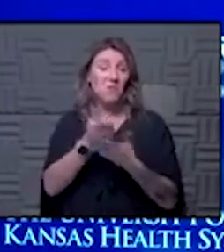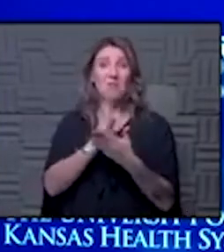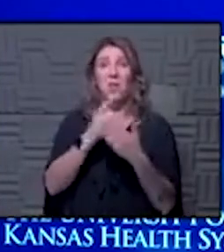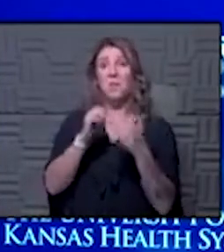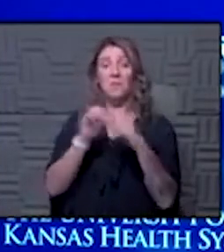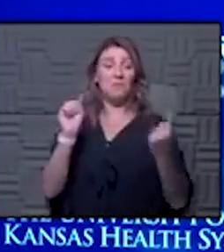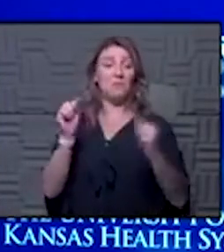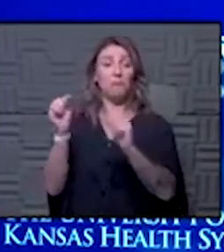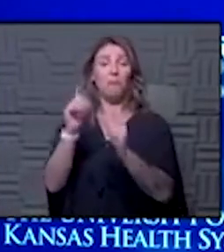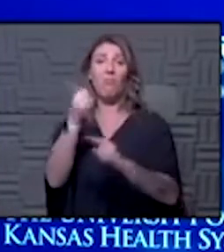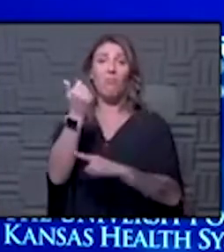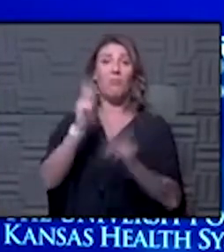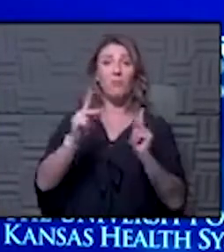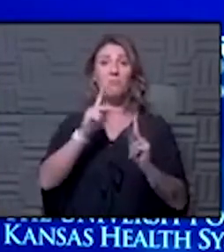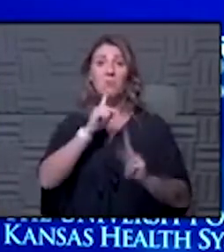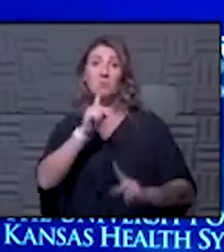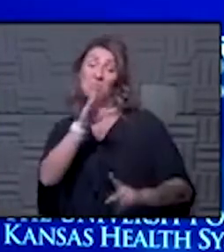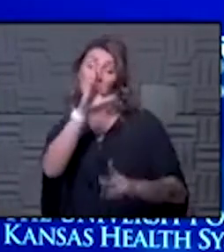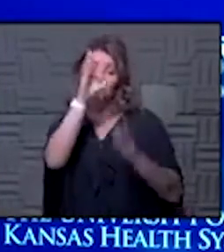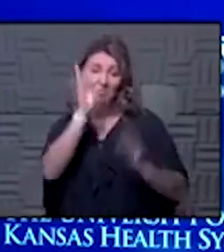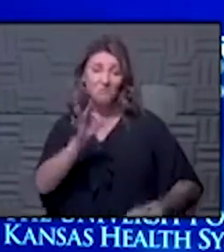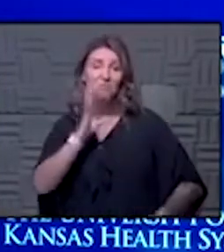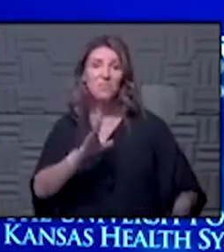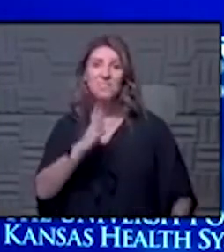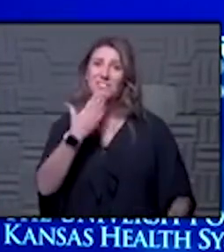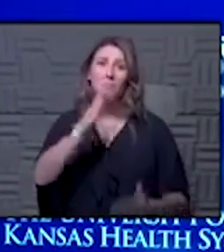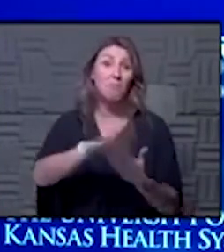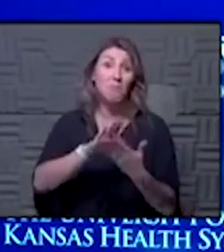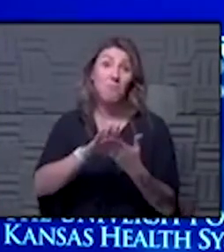then you can take that choice i think that's just a really bad choice